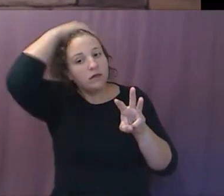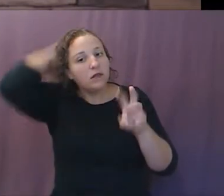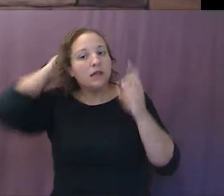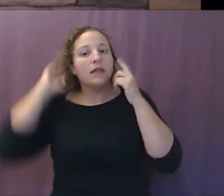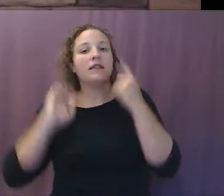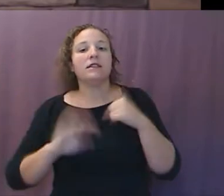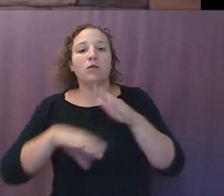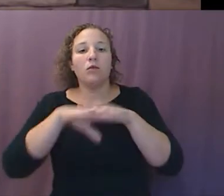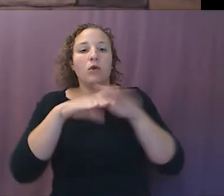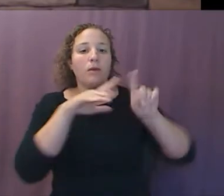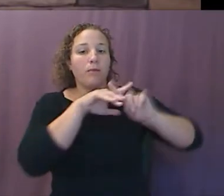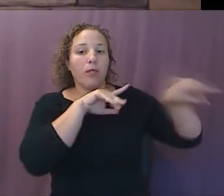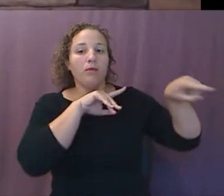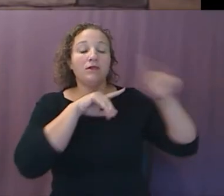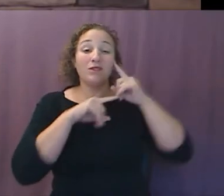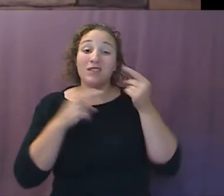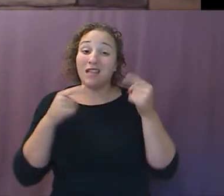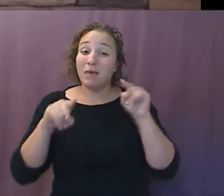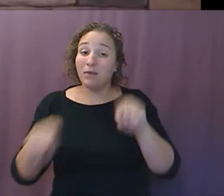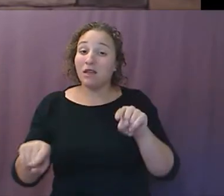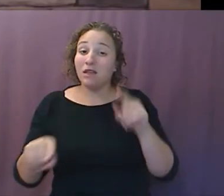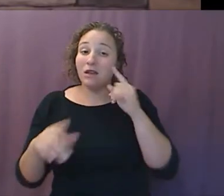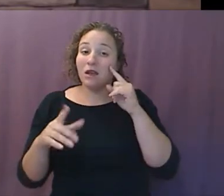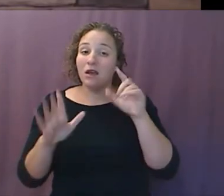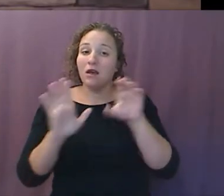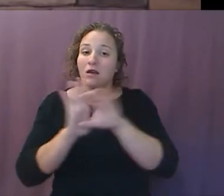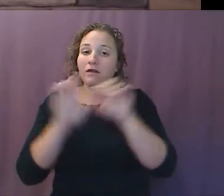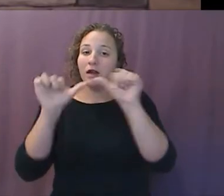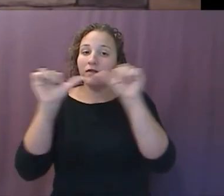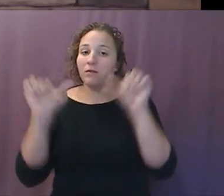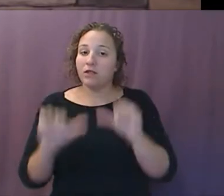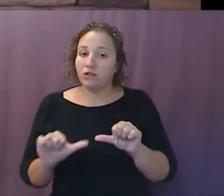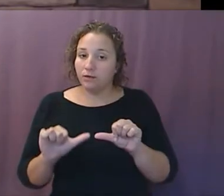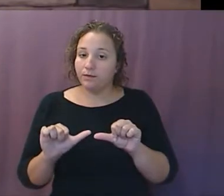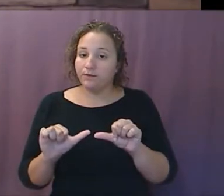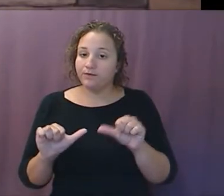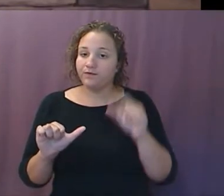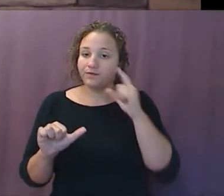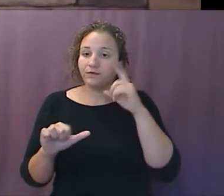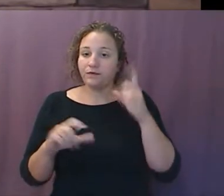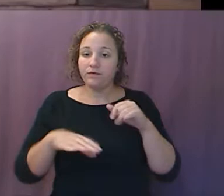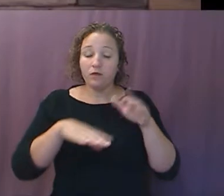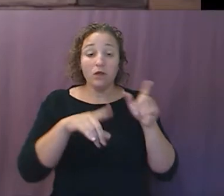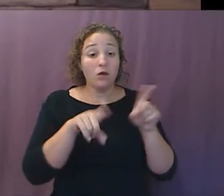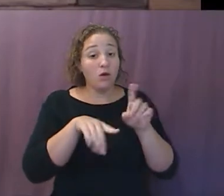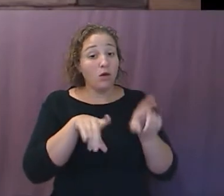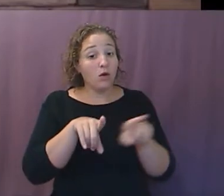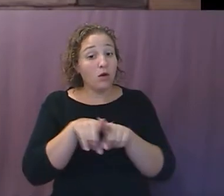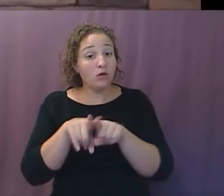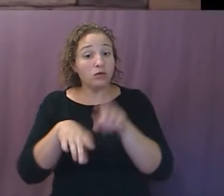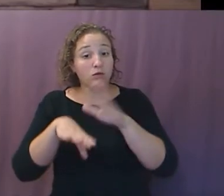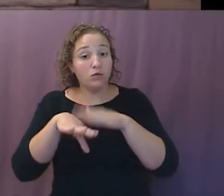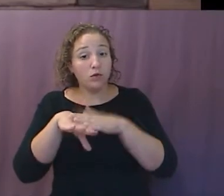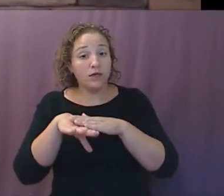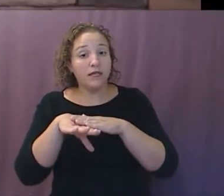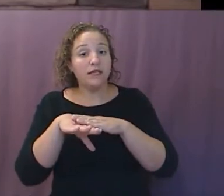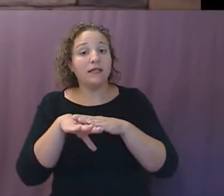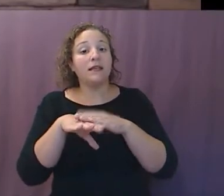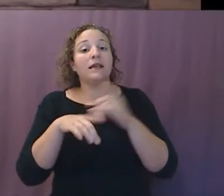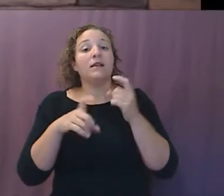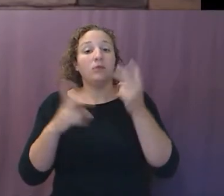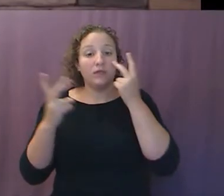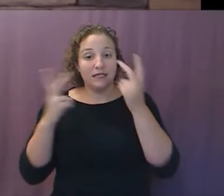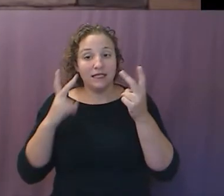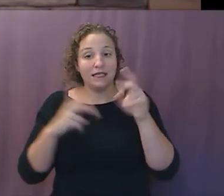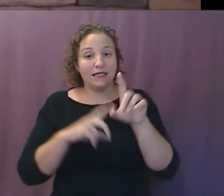Here is now the unfolding of that image. This is also the warning given in Daniel 9, 27, that in the midst of this seven-year period,